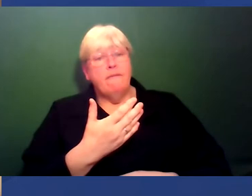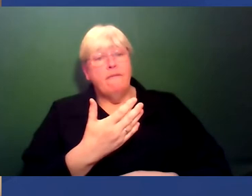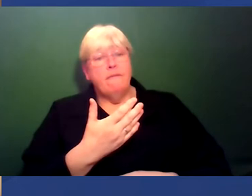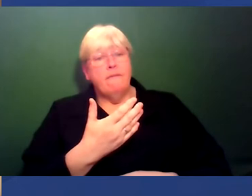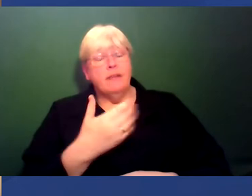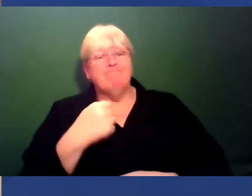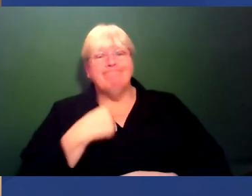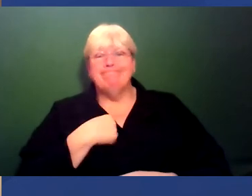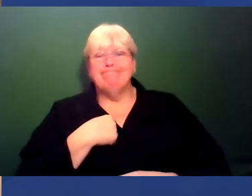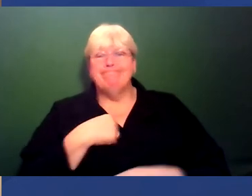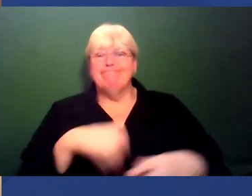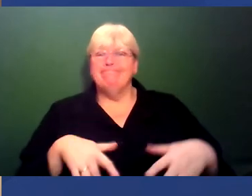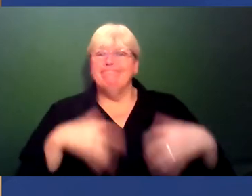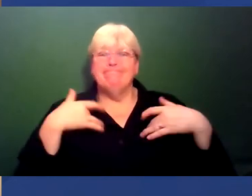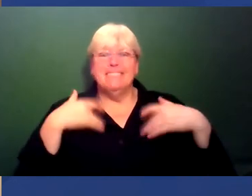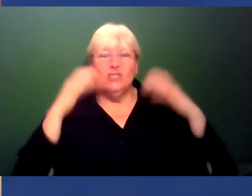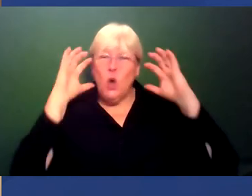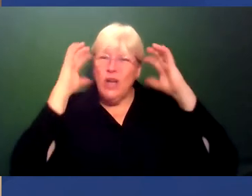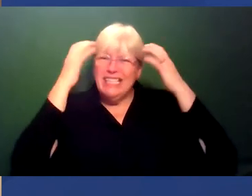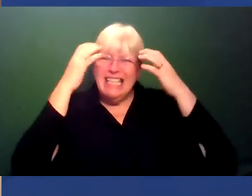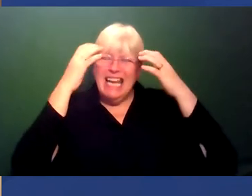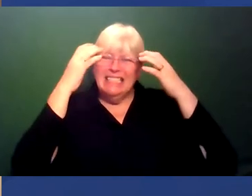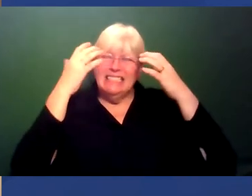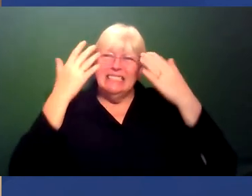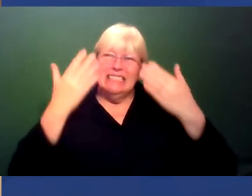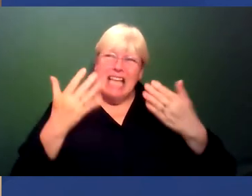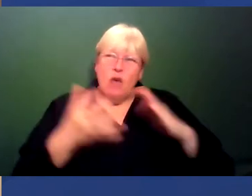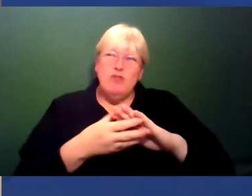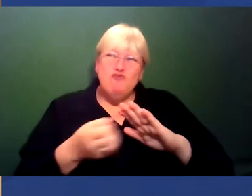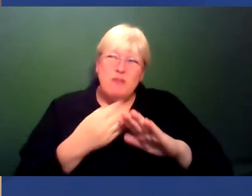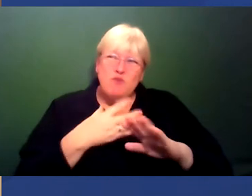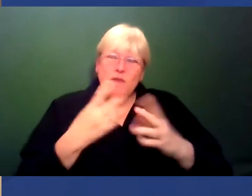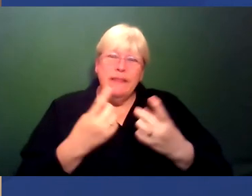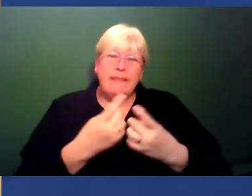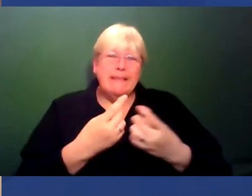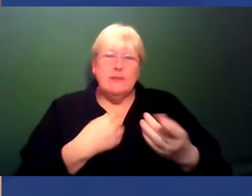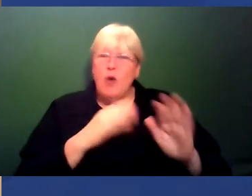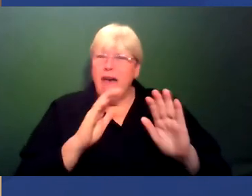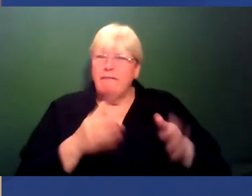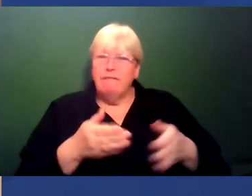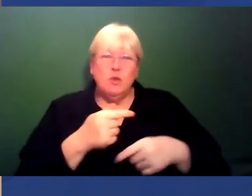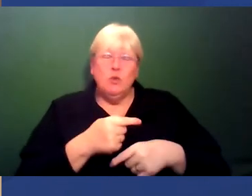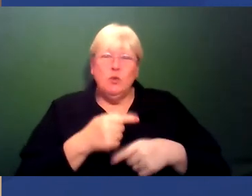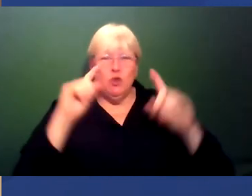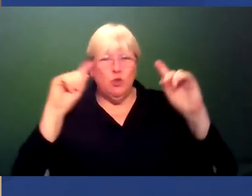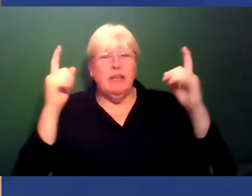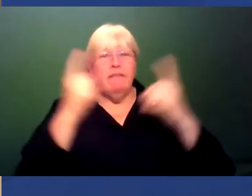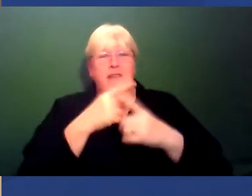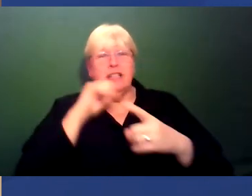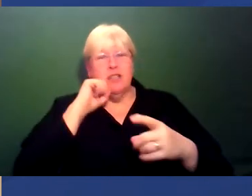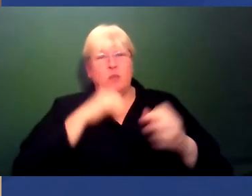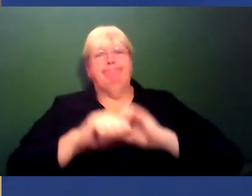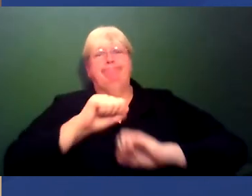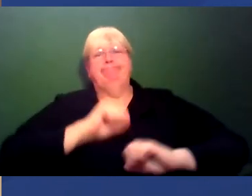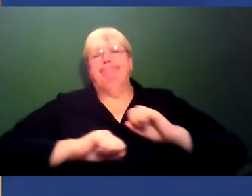My concern, though, having said that, now that we're starting to remove those things as a requirement, universities will back away from trying to do